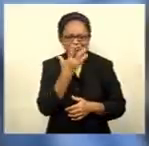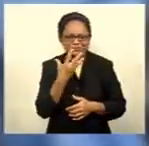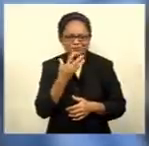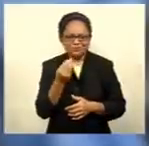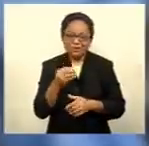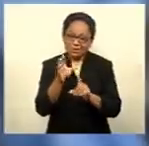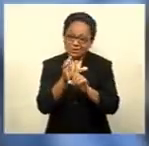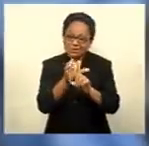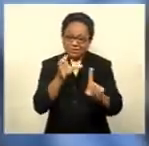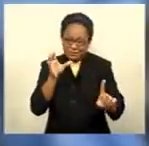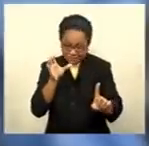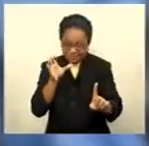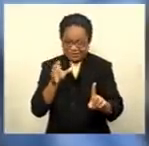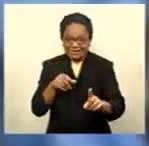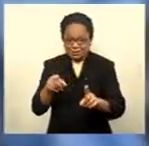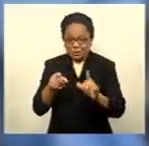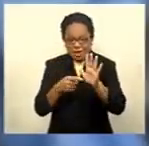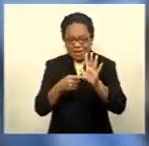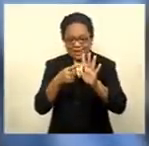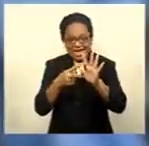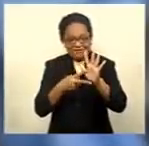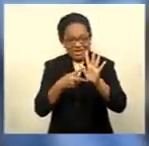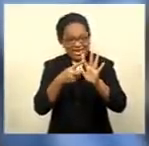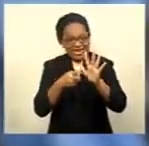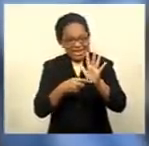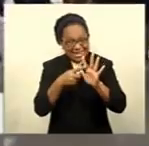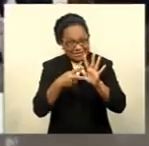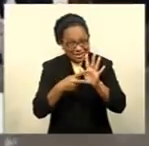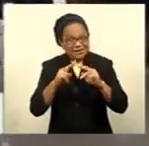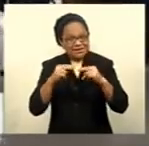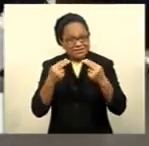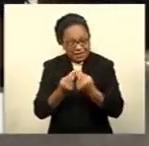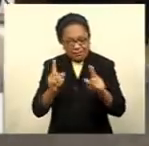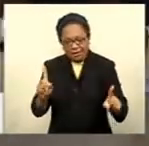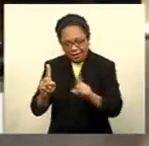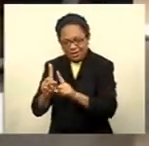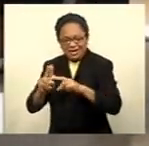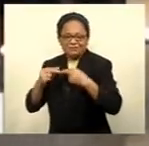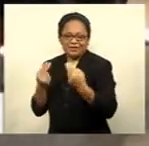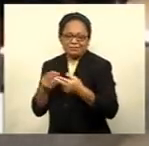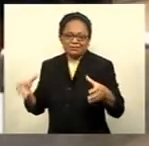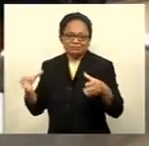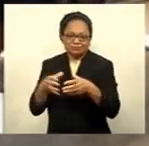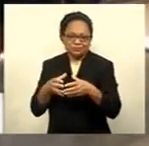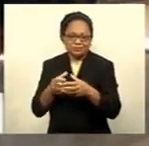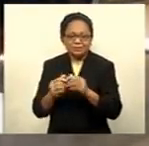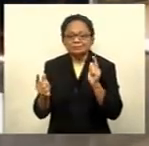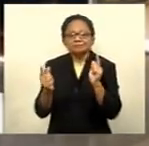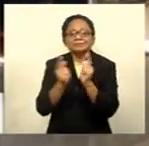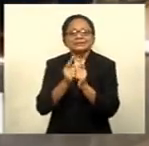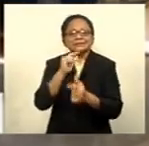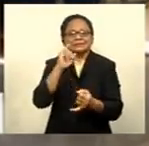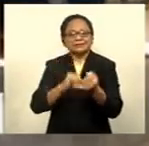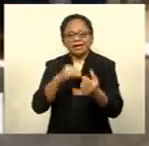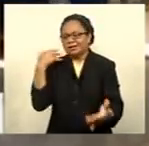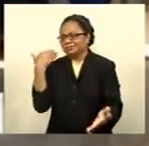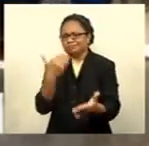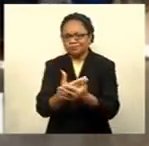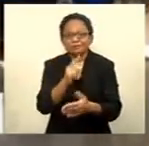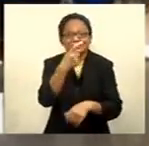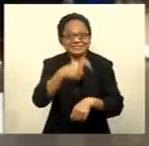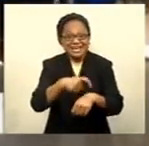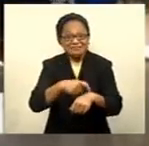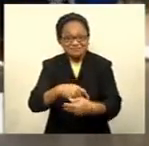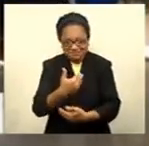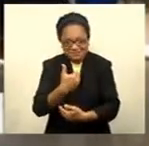quarantine for the Leveleve family when dad, Penaia Leveleve, got to meet his son for the first time. Just like they